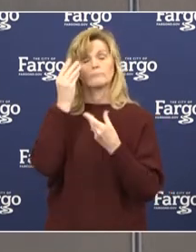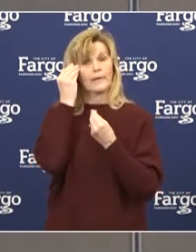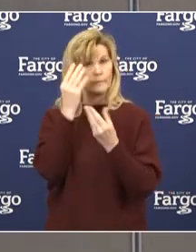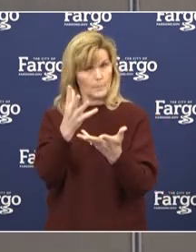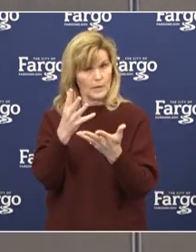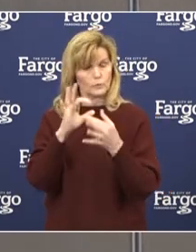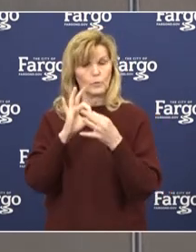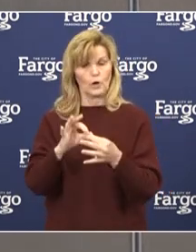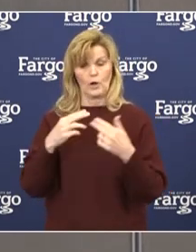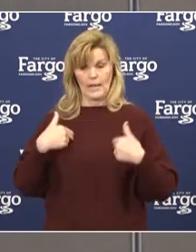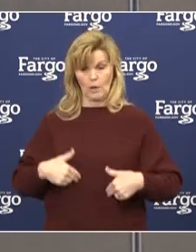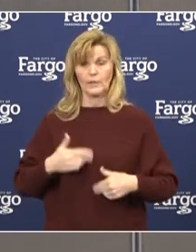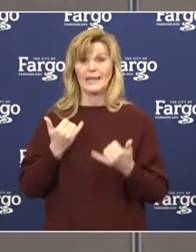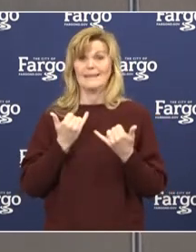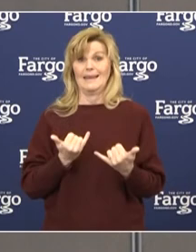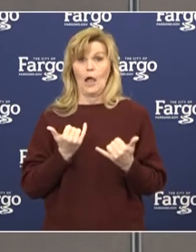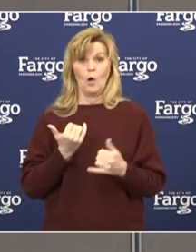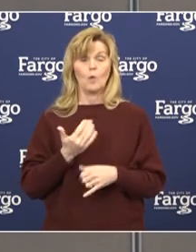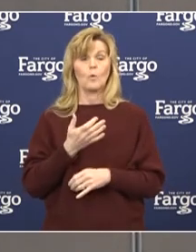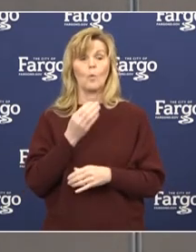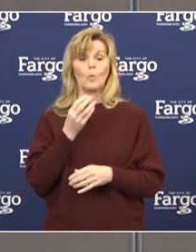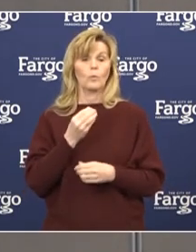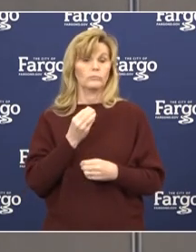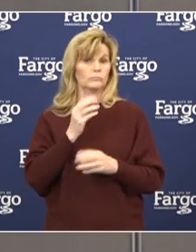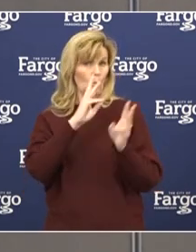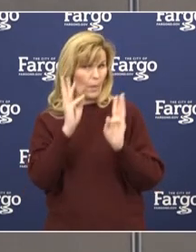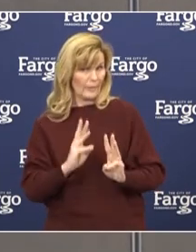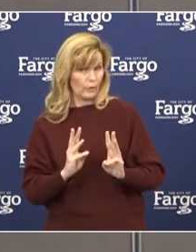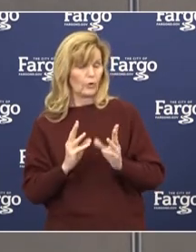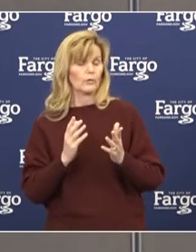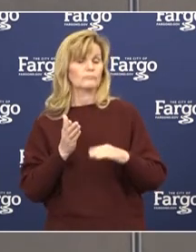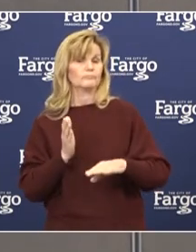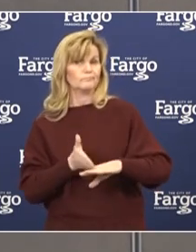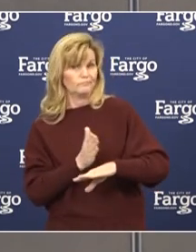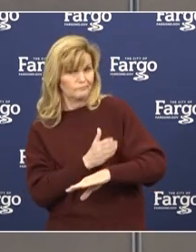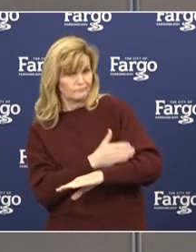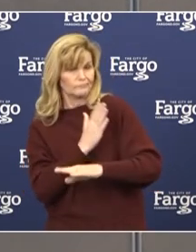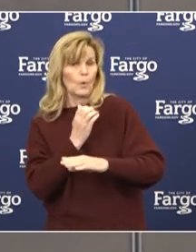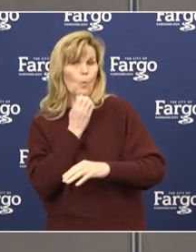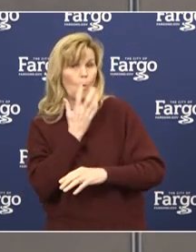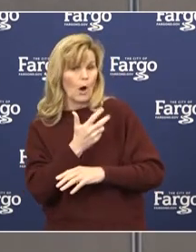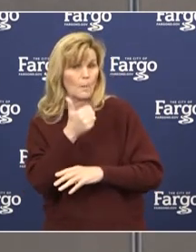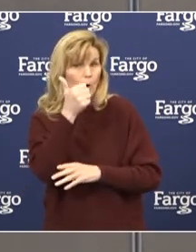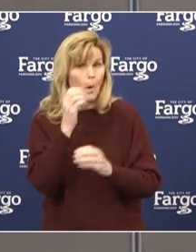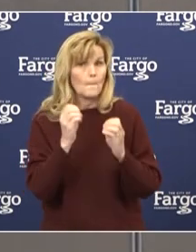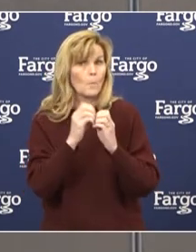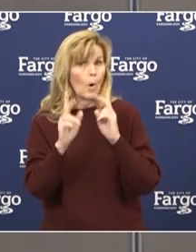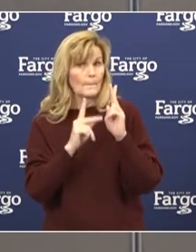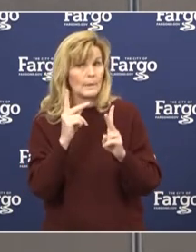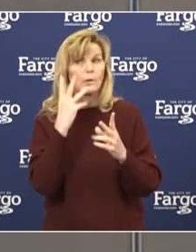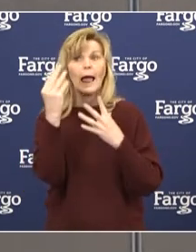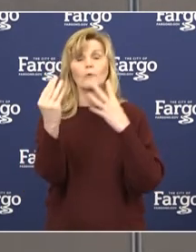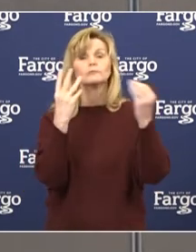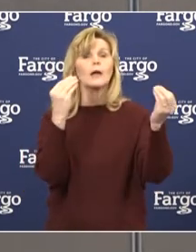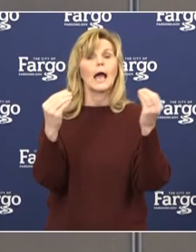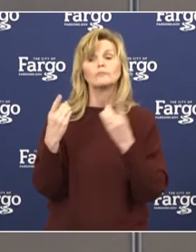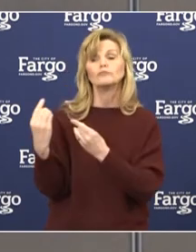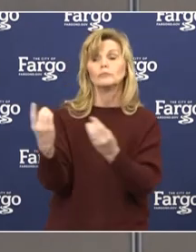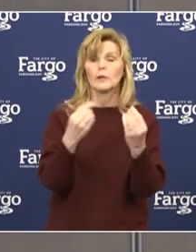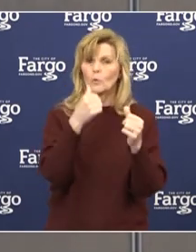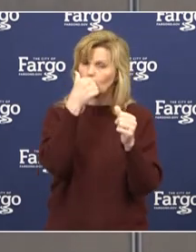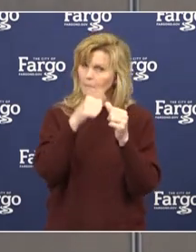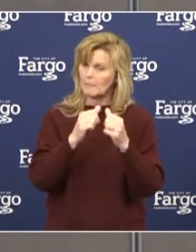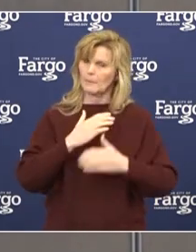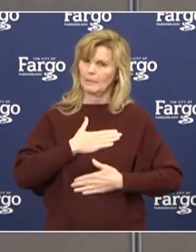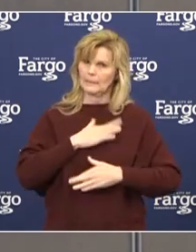As our weather warms up, as more people are spending time outdoors, we still need to keep in mind that physical